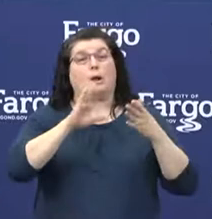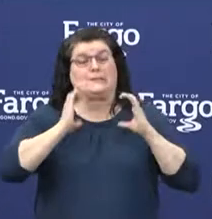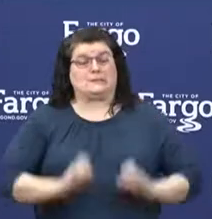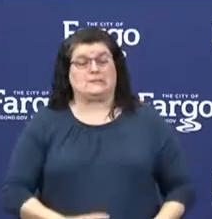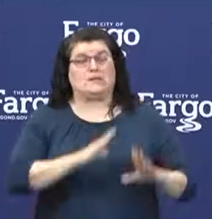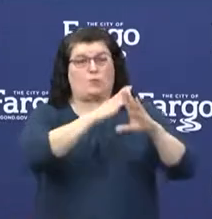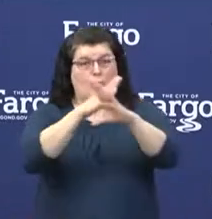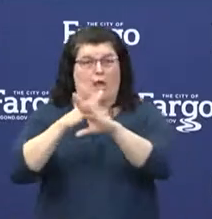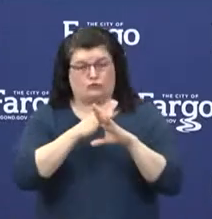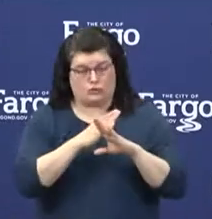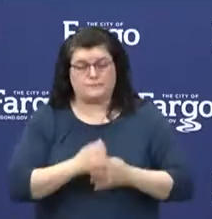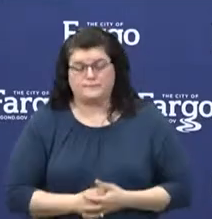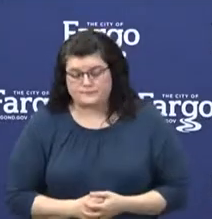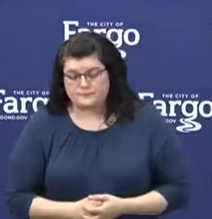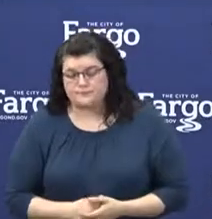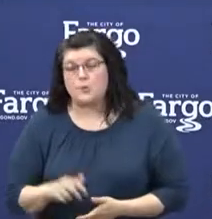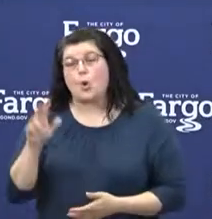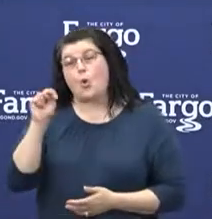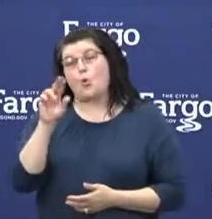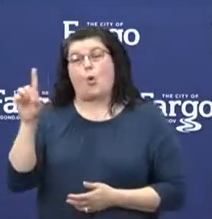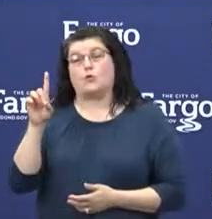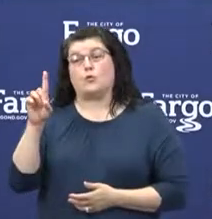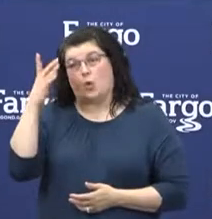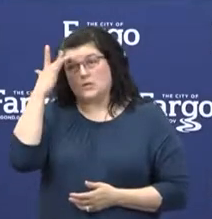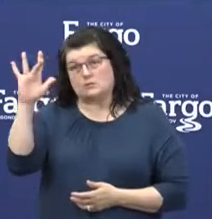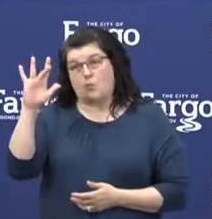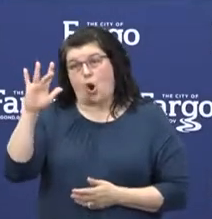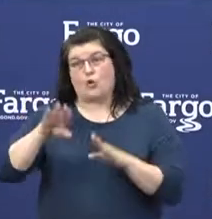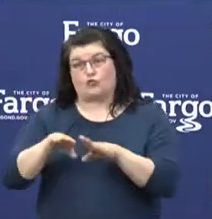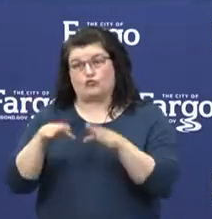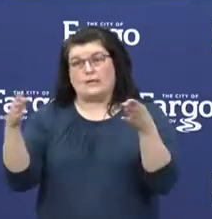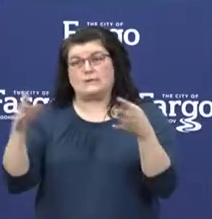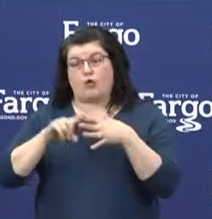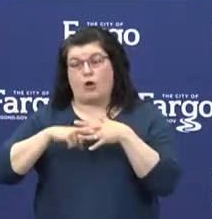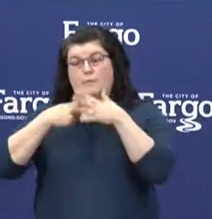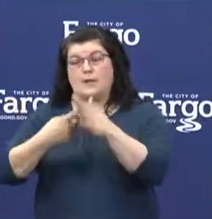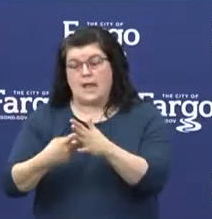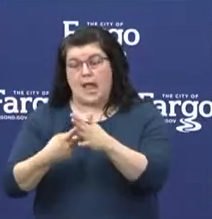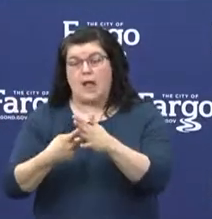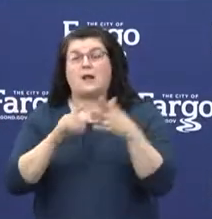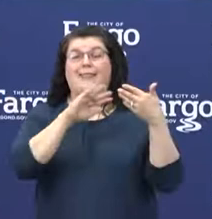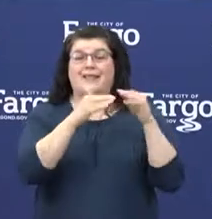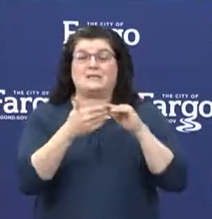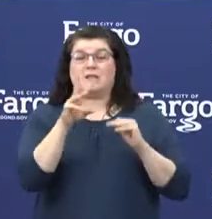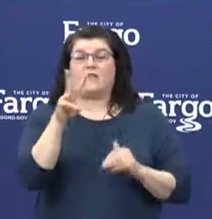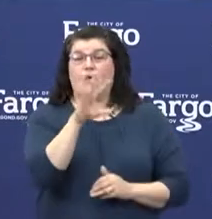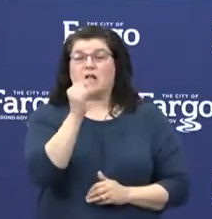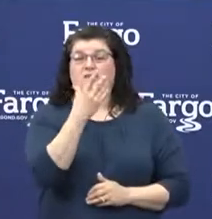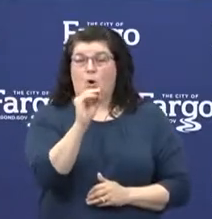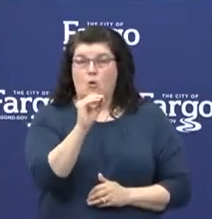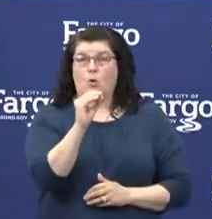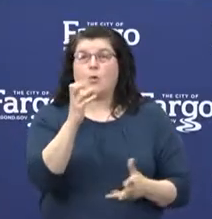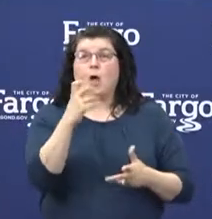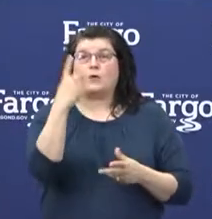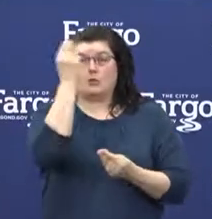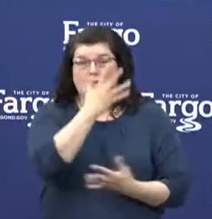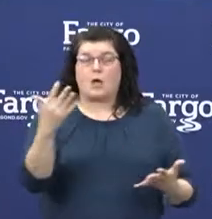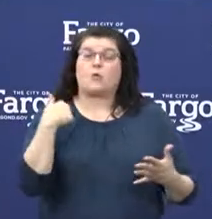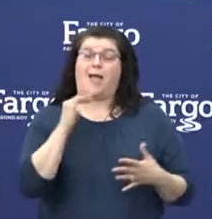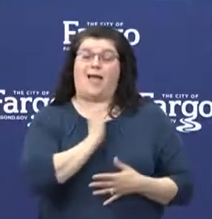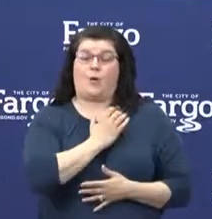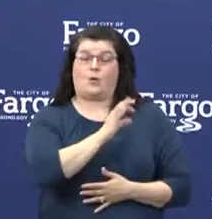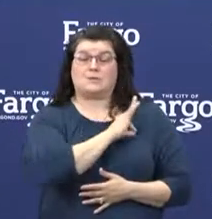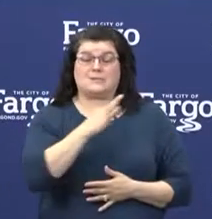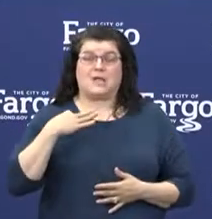As the North Dakota Smart Restart plan begins, the City of West Fargo would like to share that our staff is finalizing a